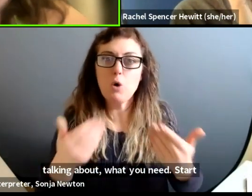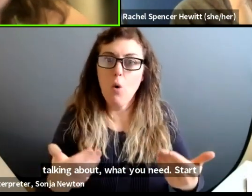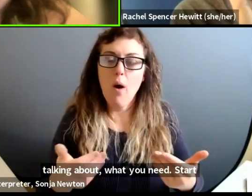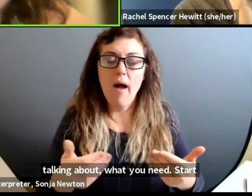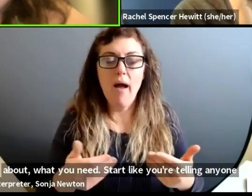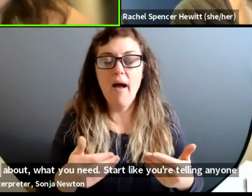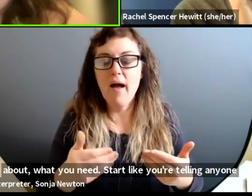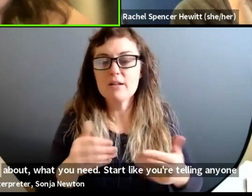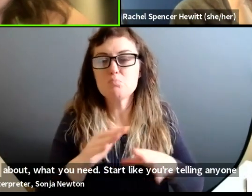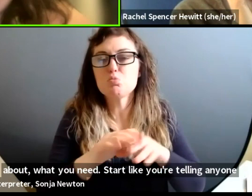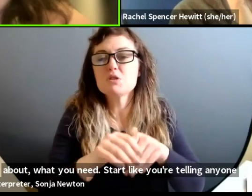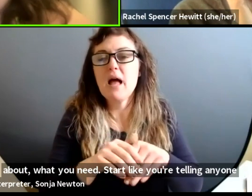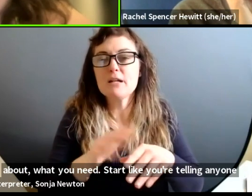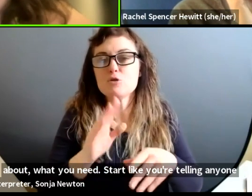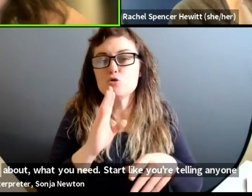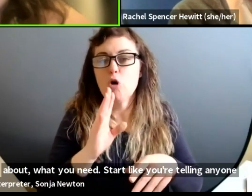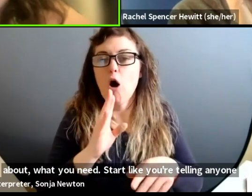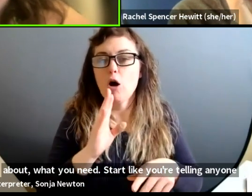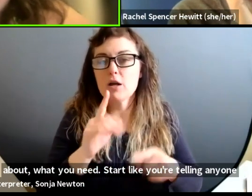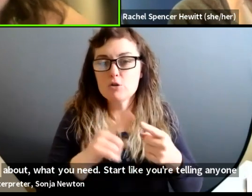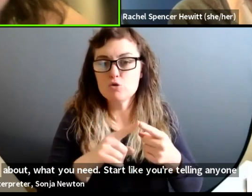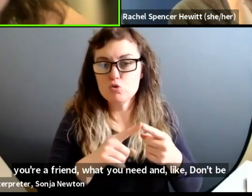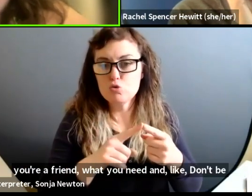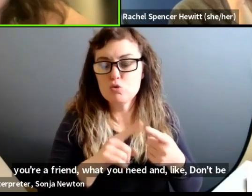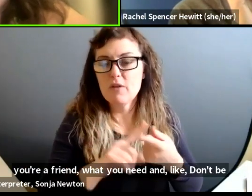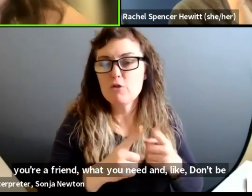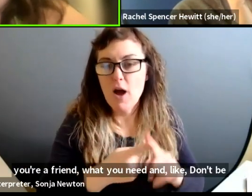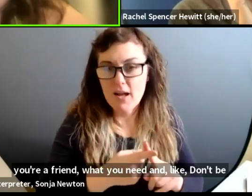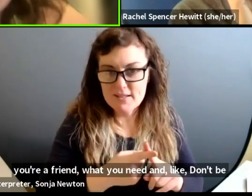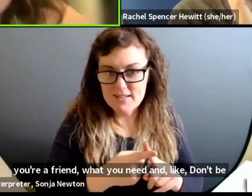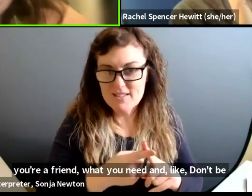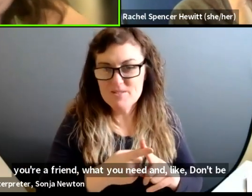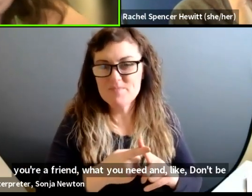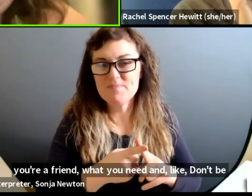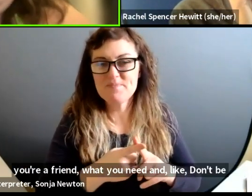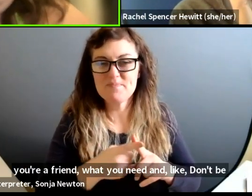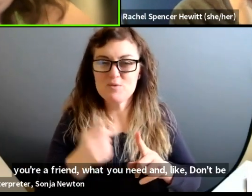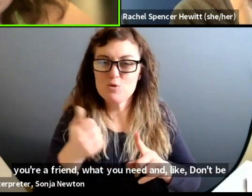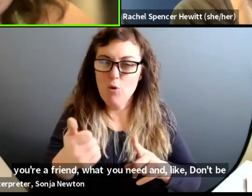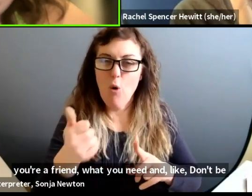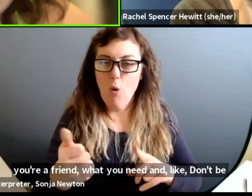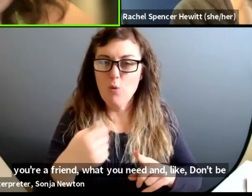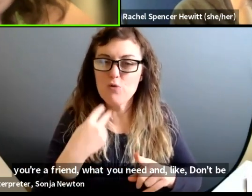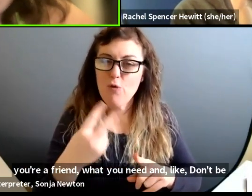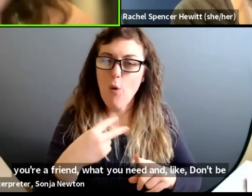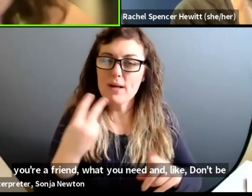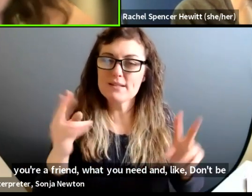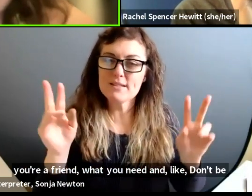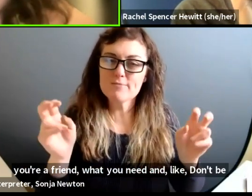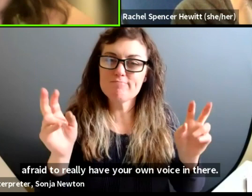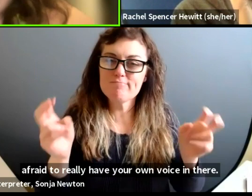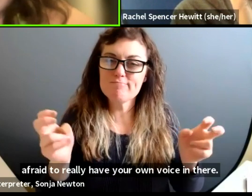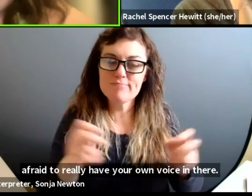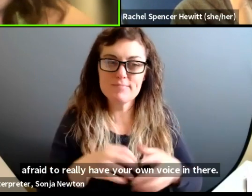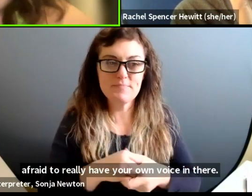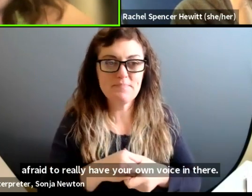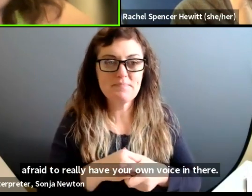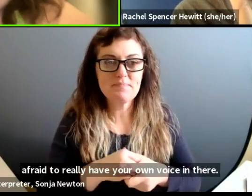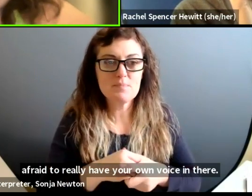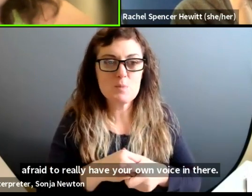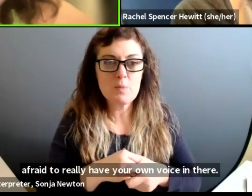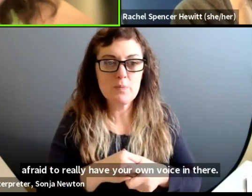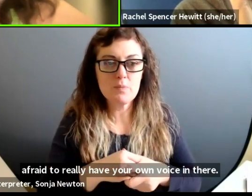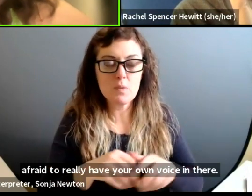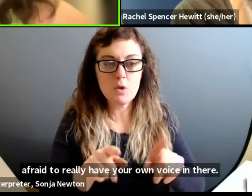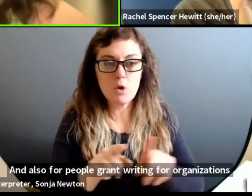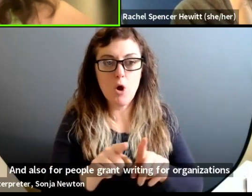what you need. And like, don't be afraid to really have your own voice in there. Um, also for people, grant writing